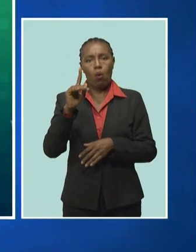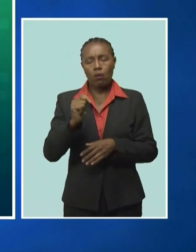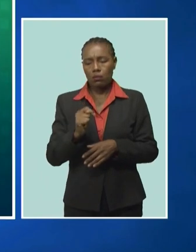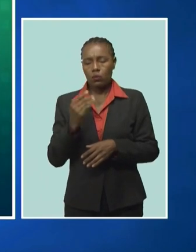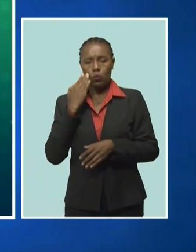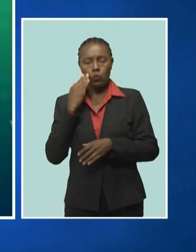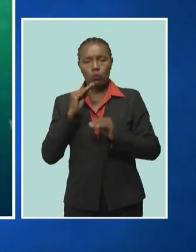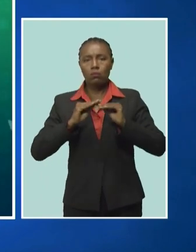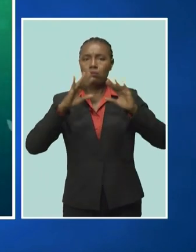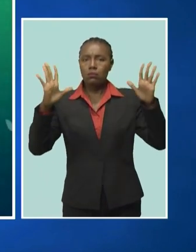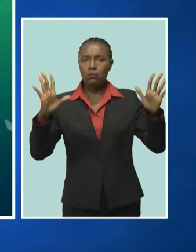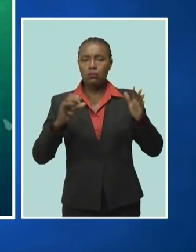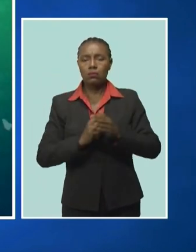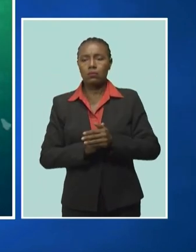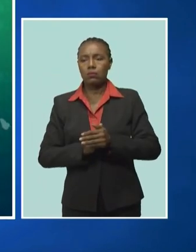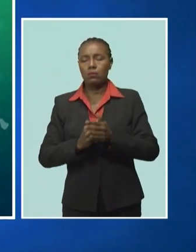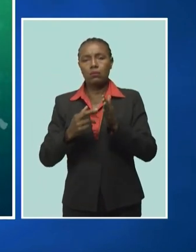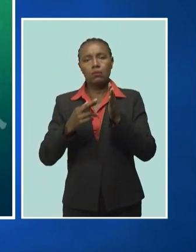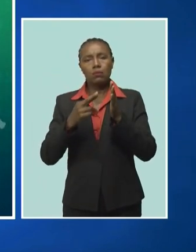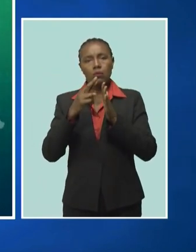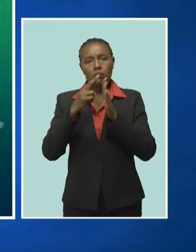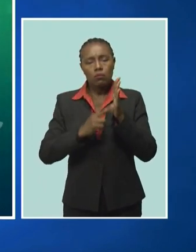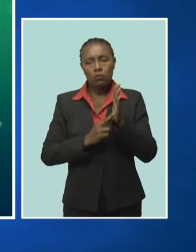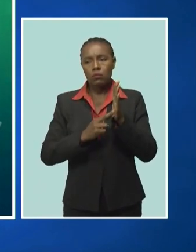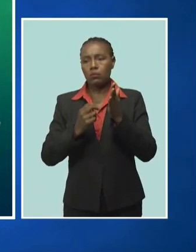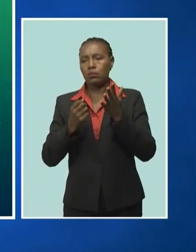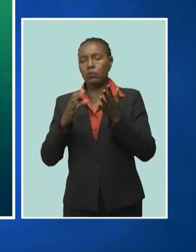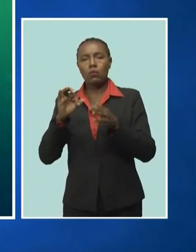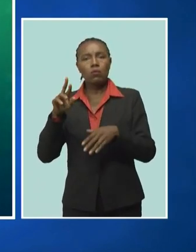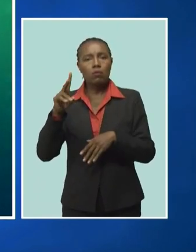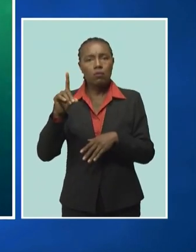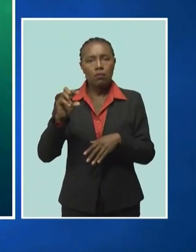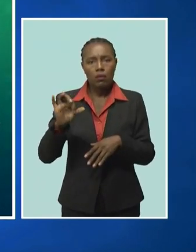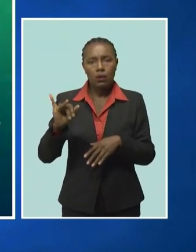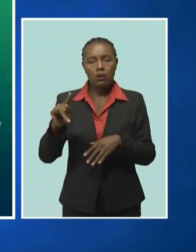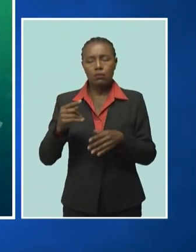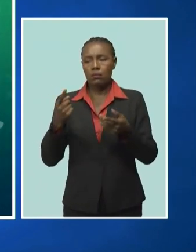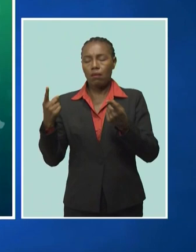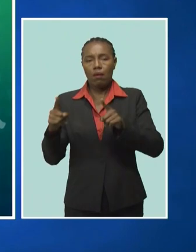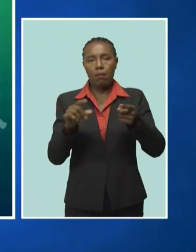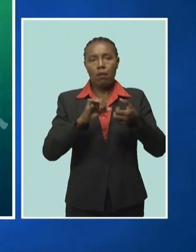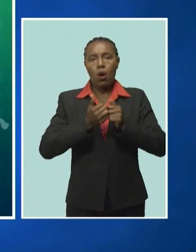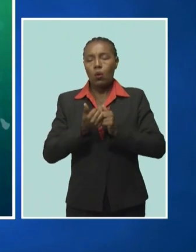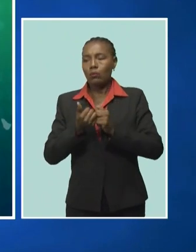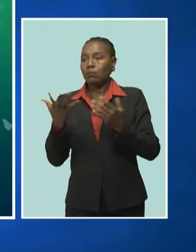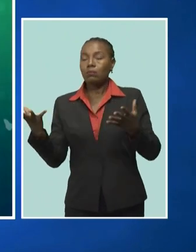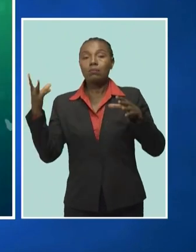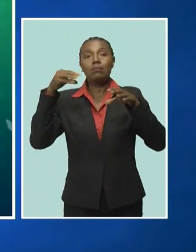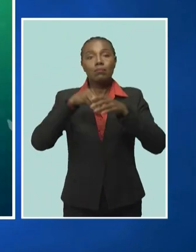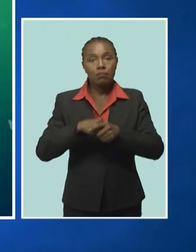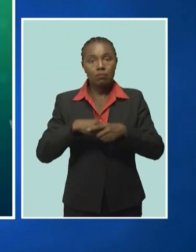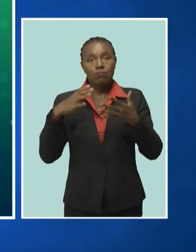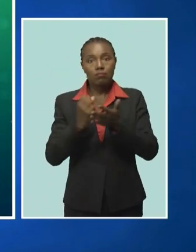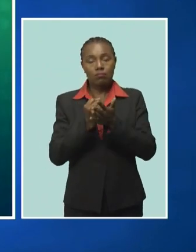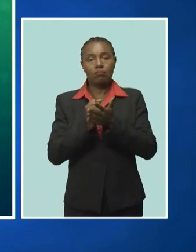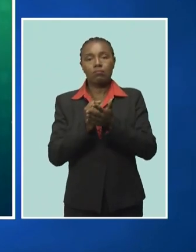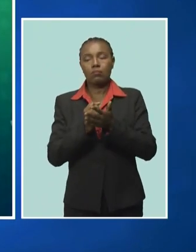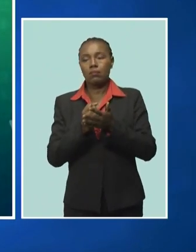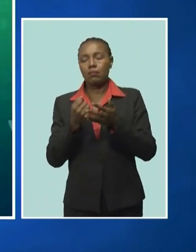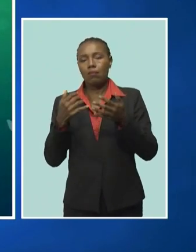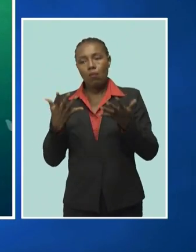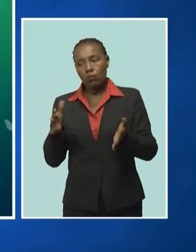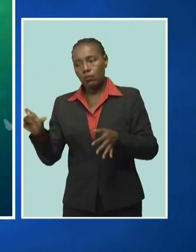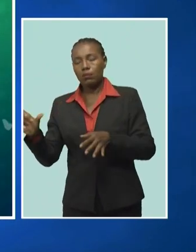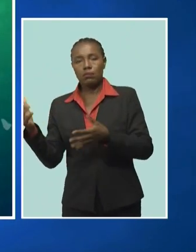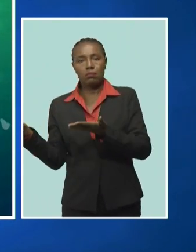and credits and incentives work to jump on board and take advantage of these opportunities but having said that it also needs to bring its own opportunities